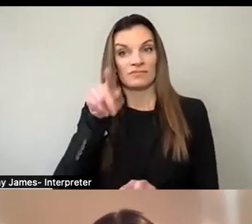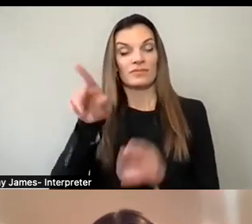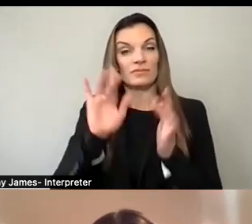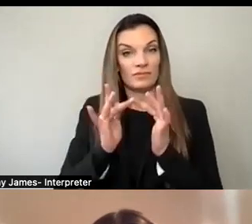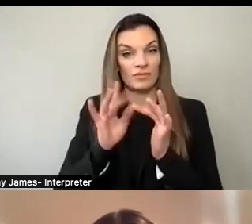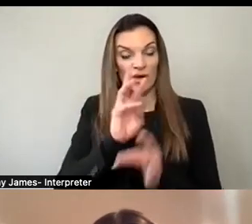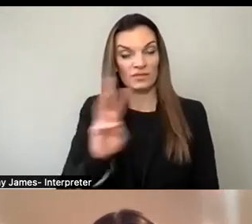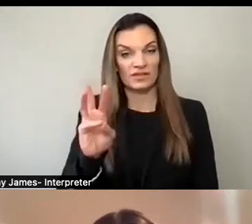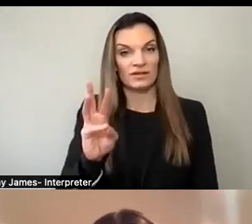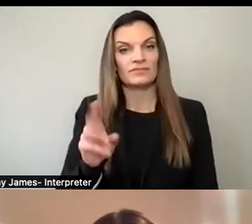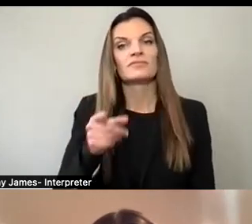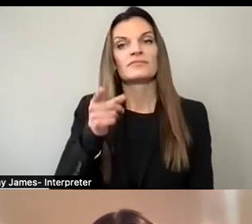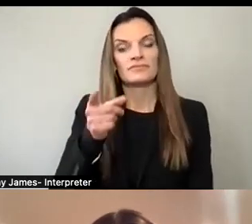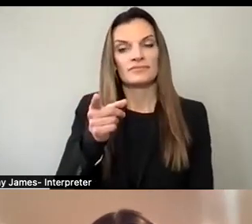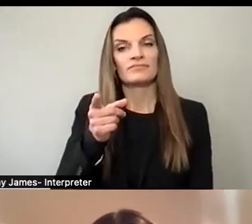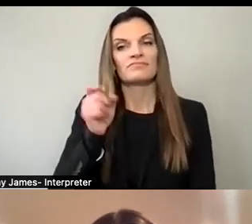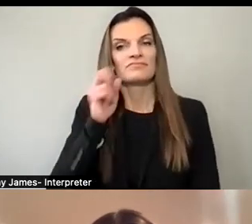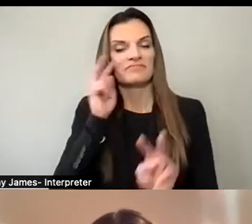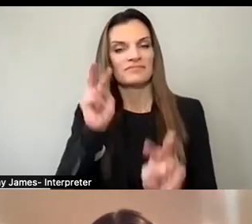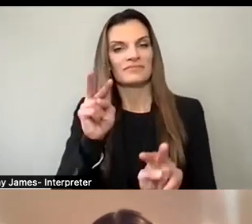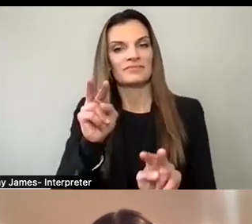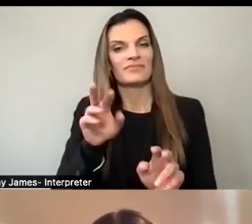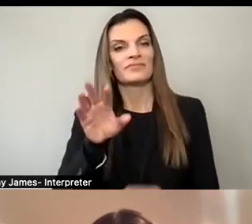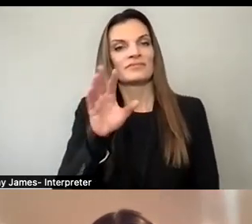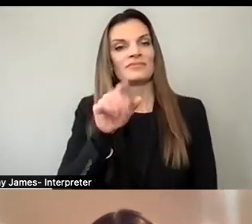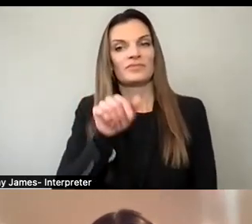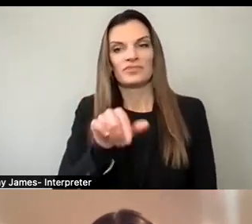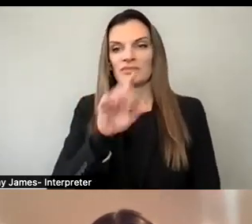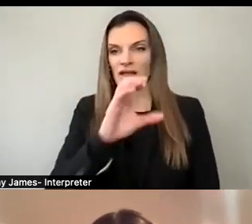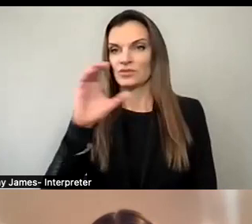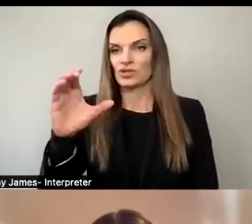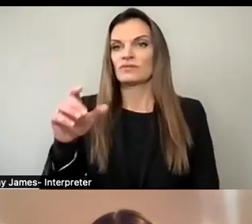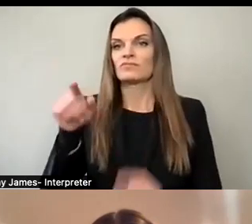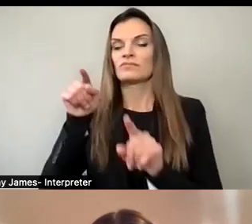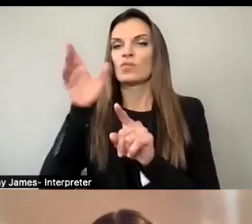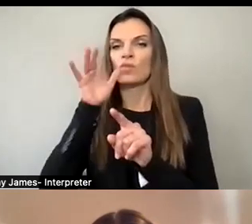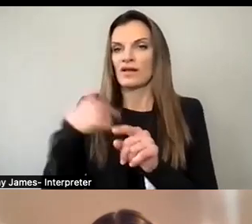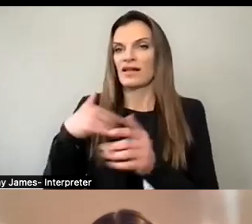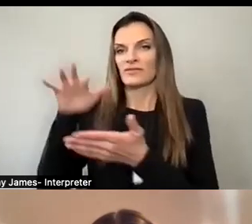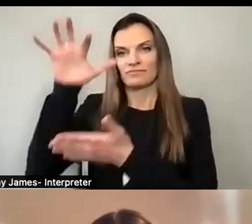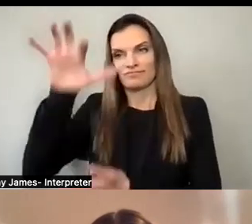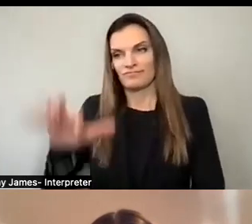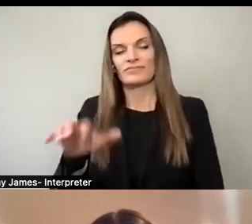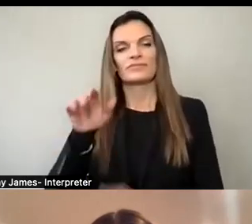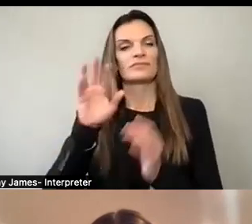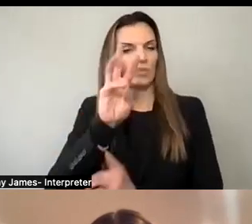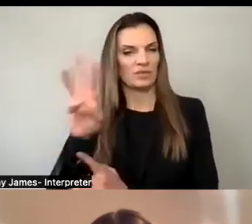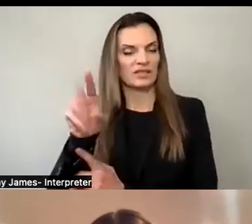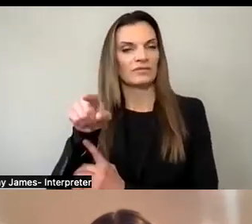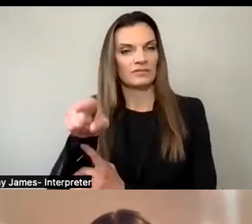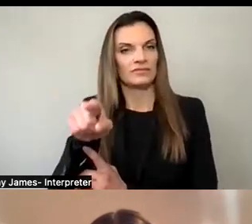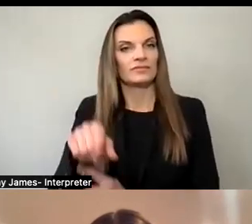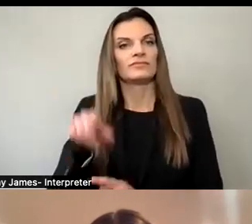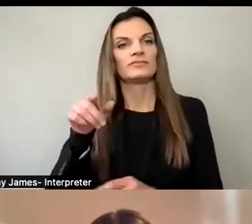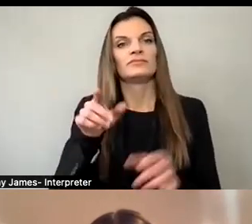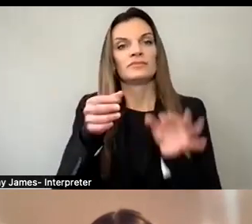you can view the captions in stream text in your web browser. Use the language button in the toolbar at